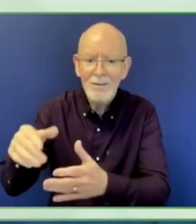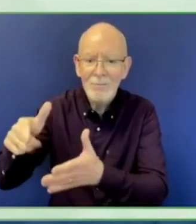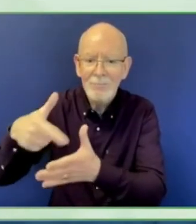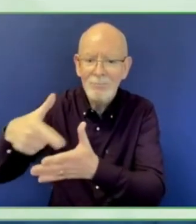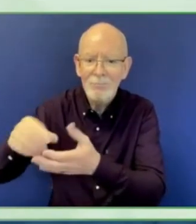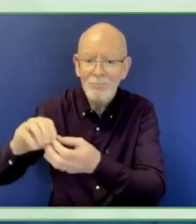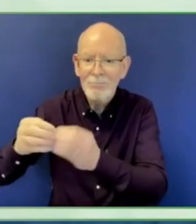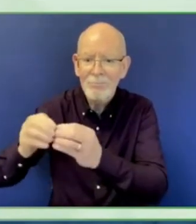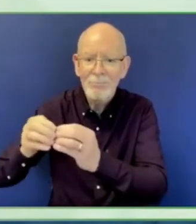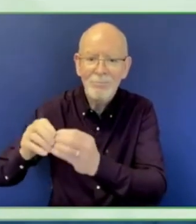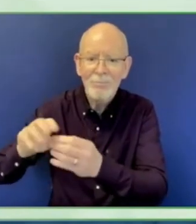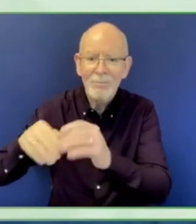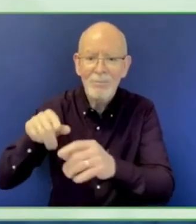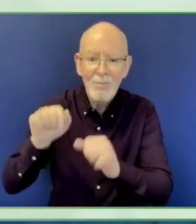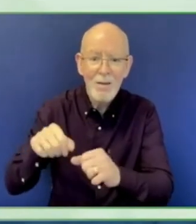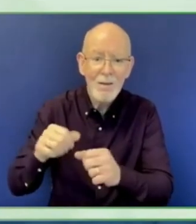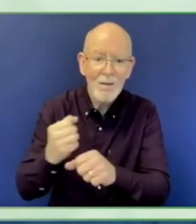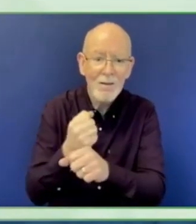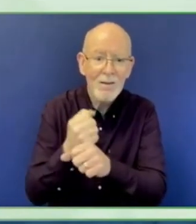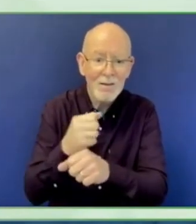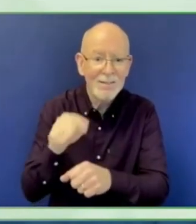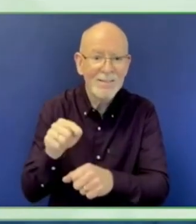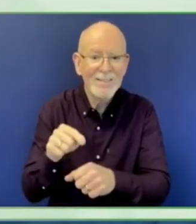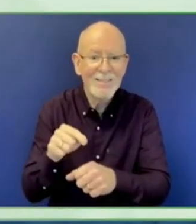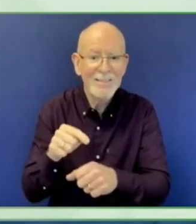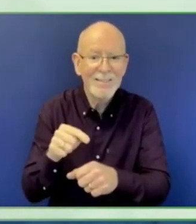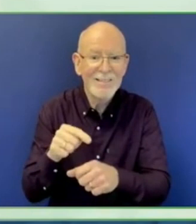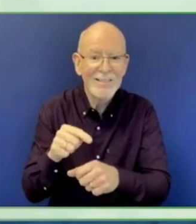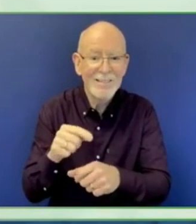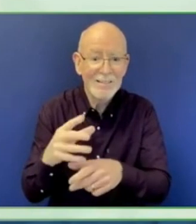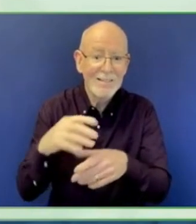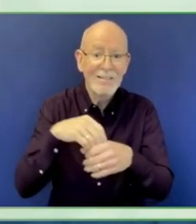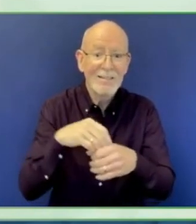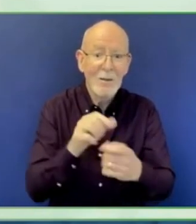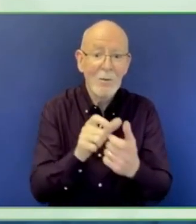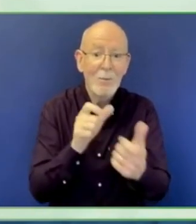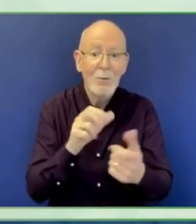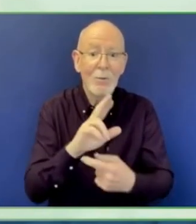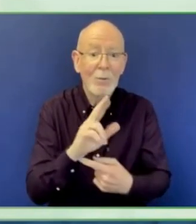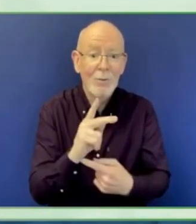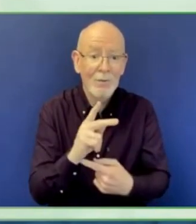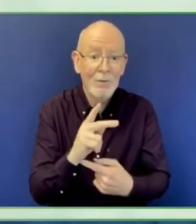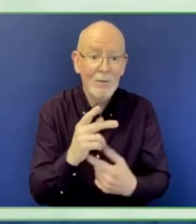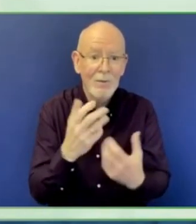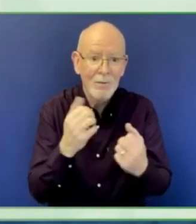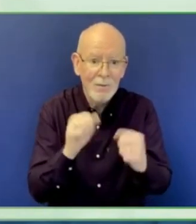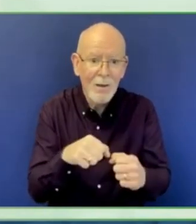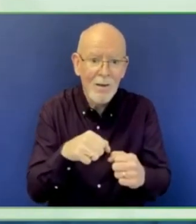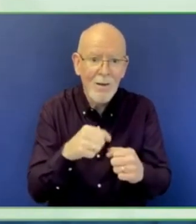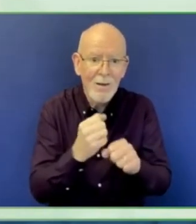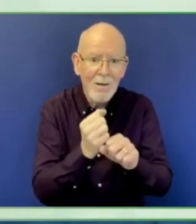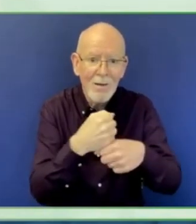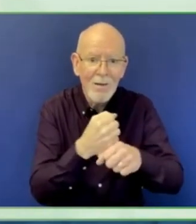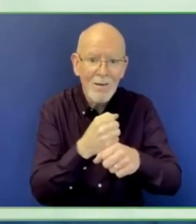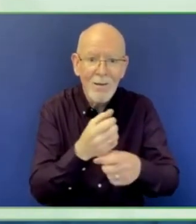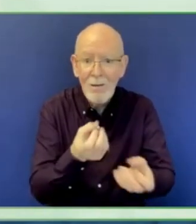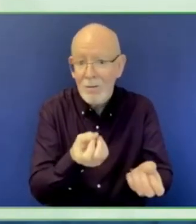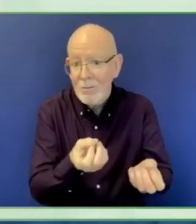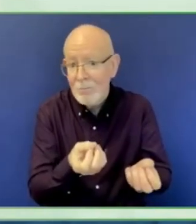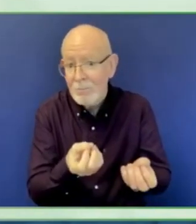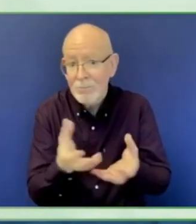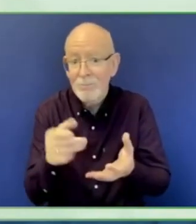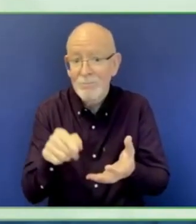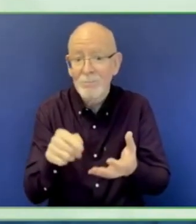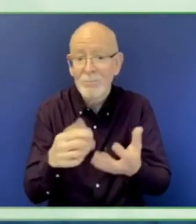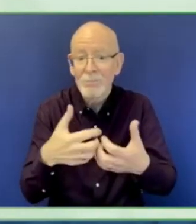job there. So hopefully together, we can work together to change the world. Let's make it happen, and thank you very much to all at Zero Project and